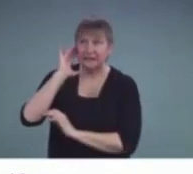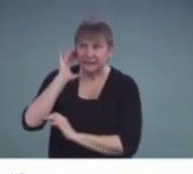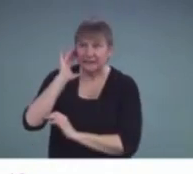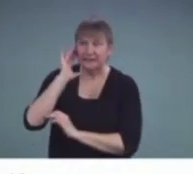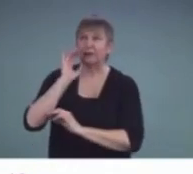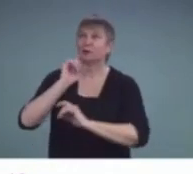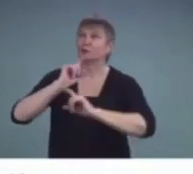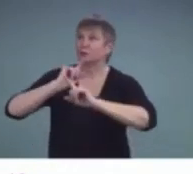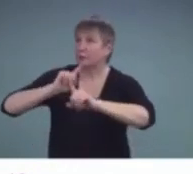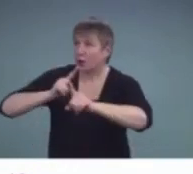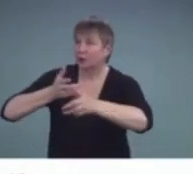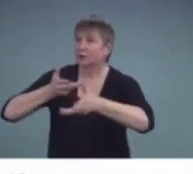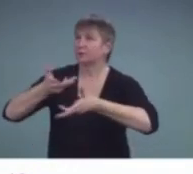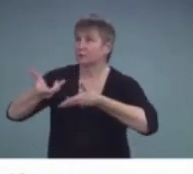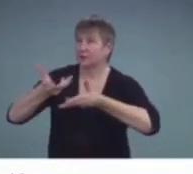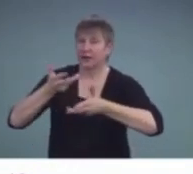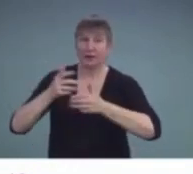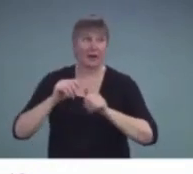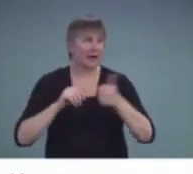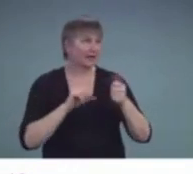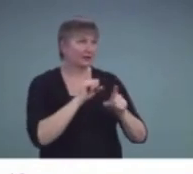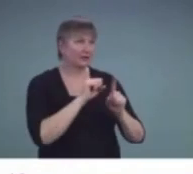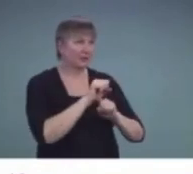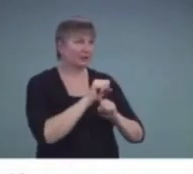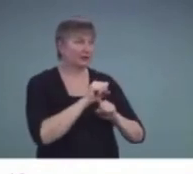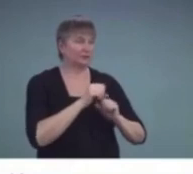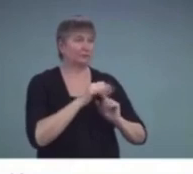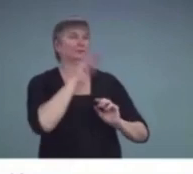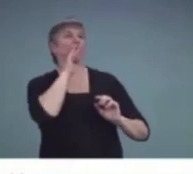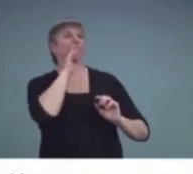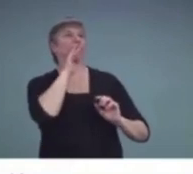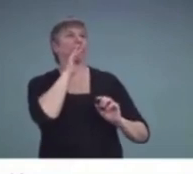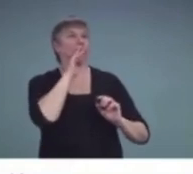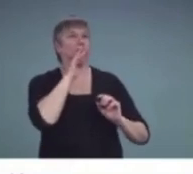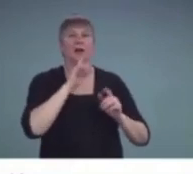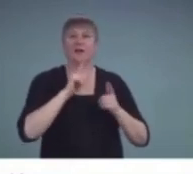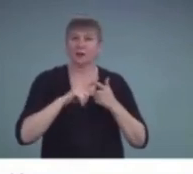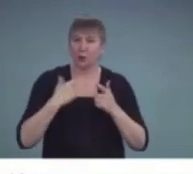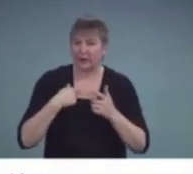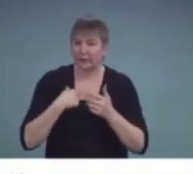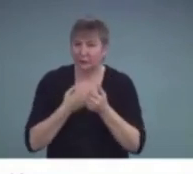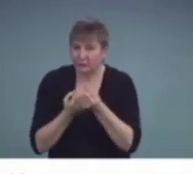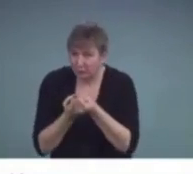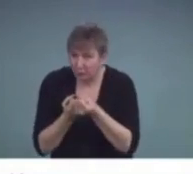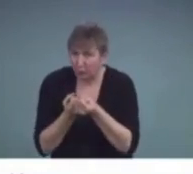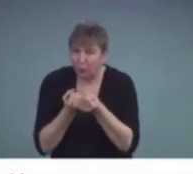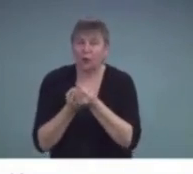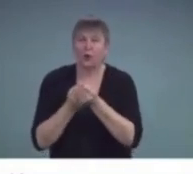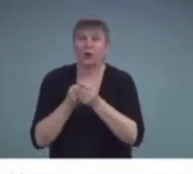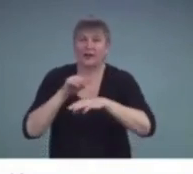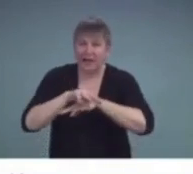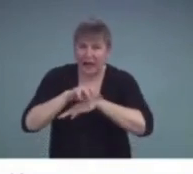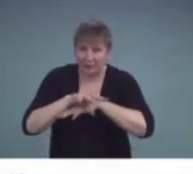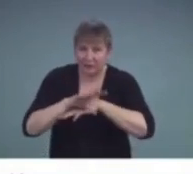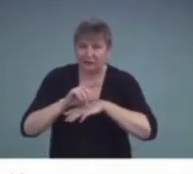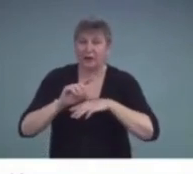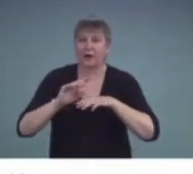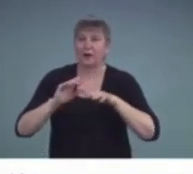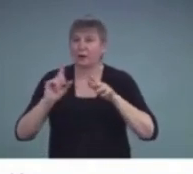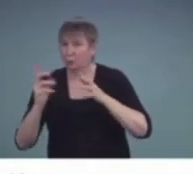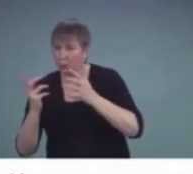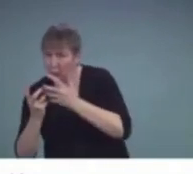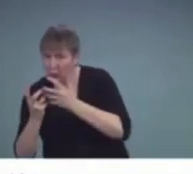but other times they don't. And so it really requires support and counseling to help sort out when it works and when it doesn't work.